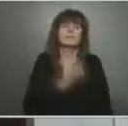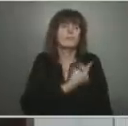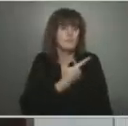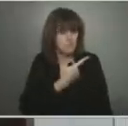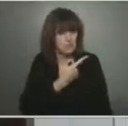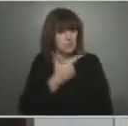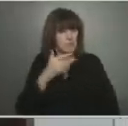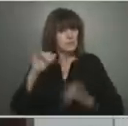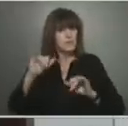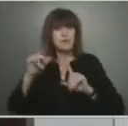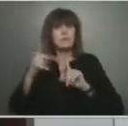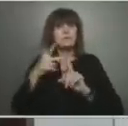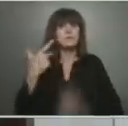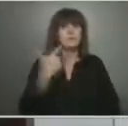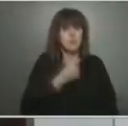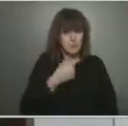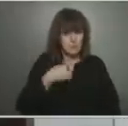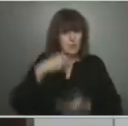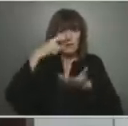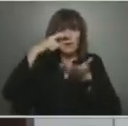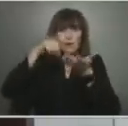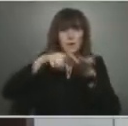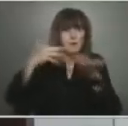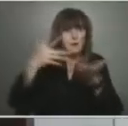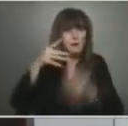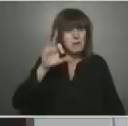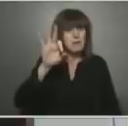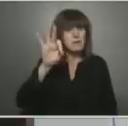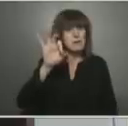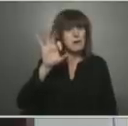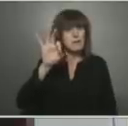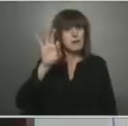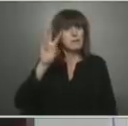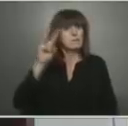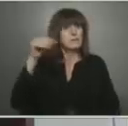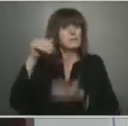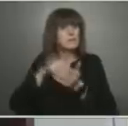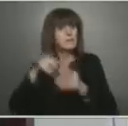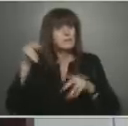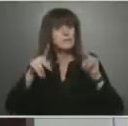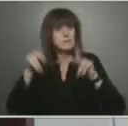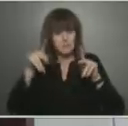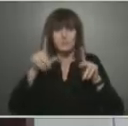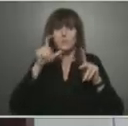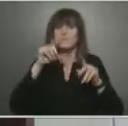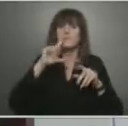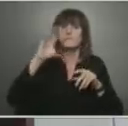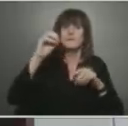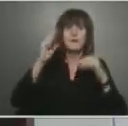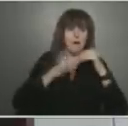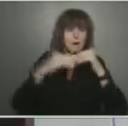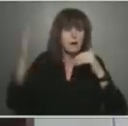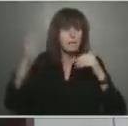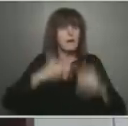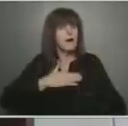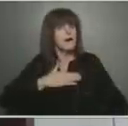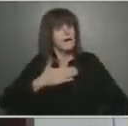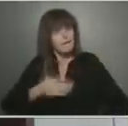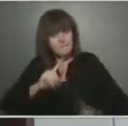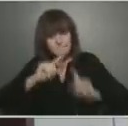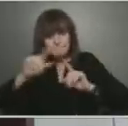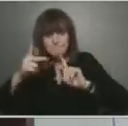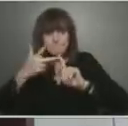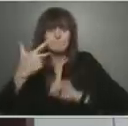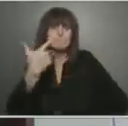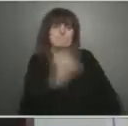996,000 Ontarians, 50 and over, have come forward for their booster. This is incredibly important as